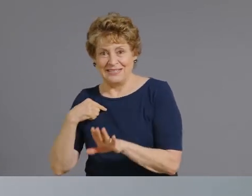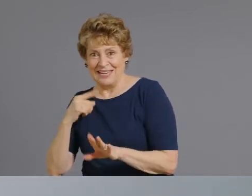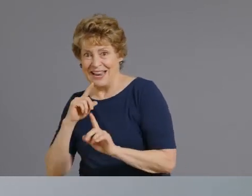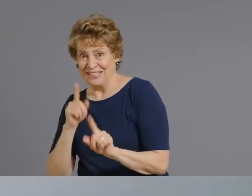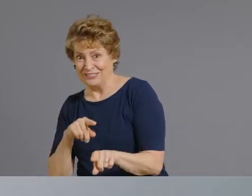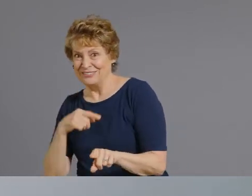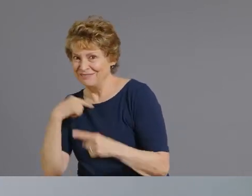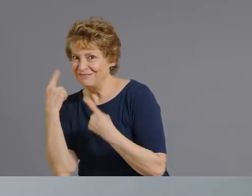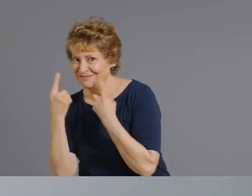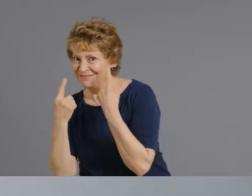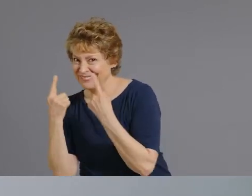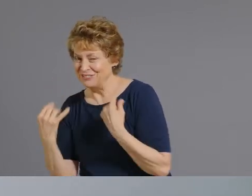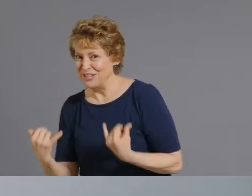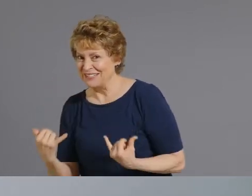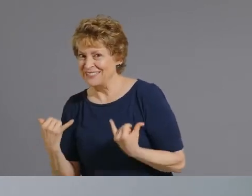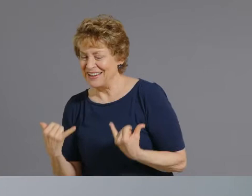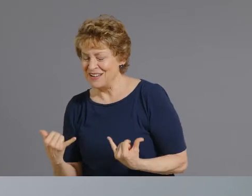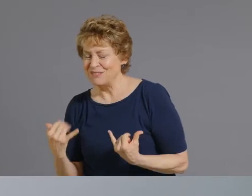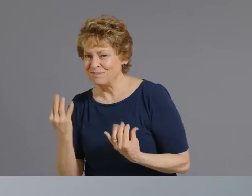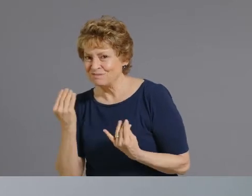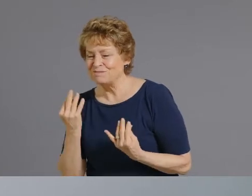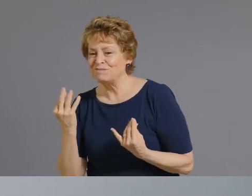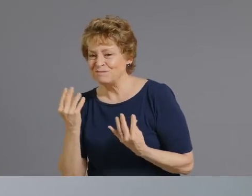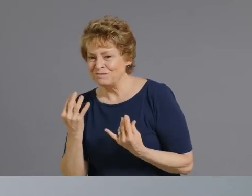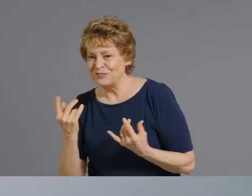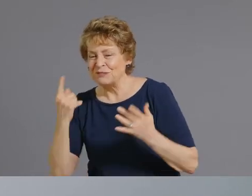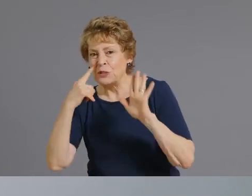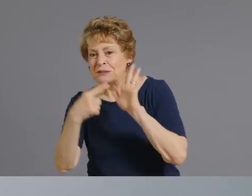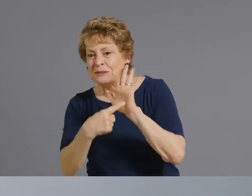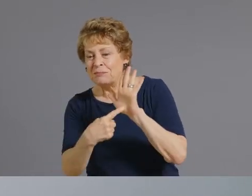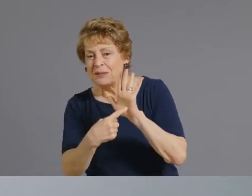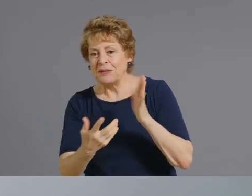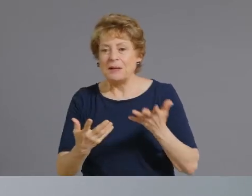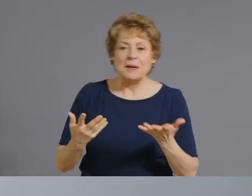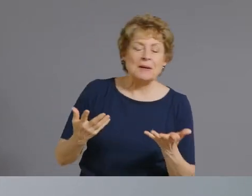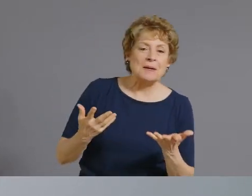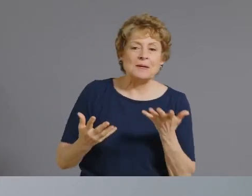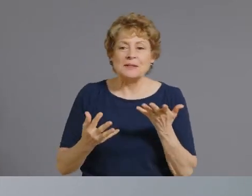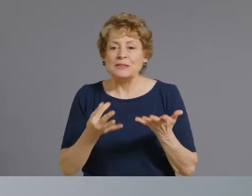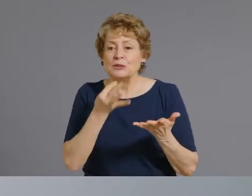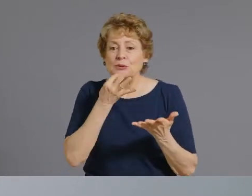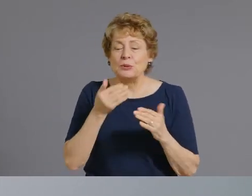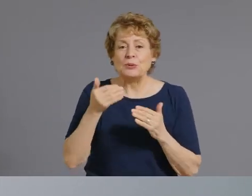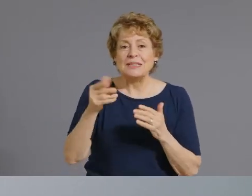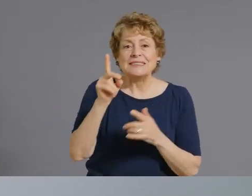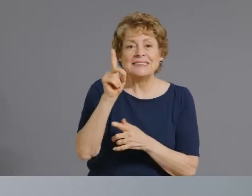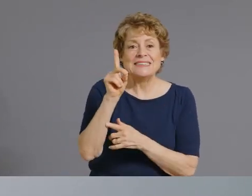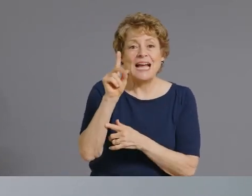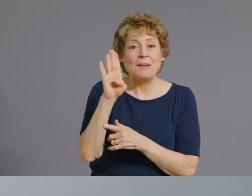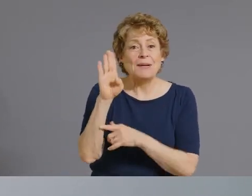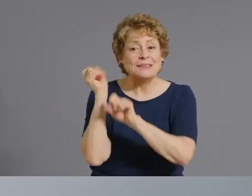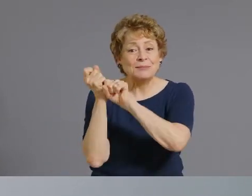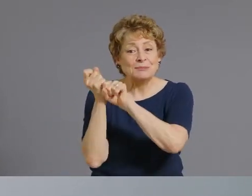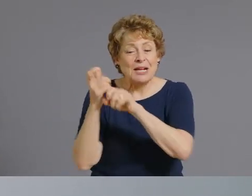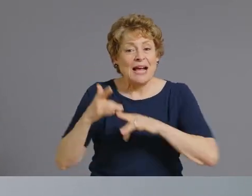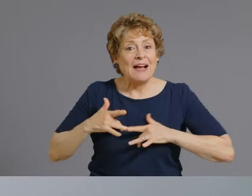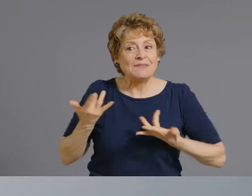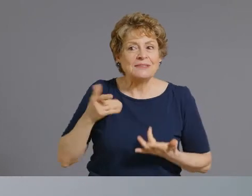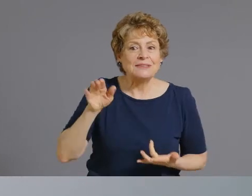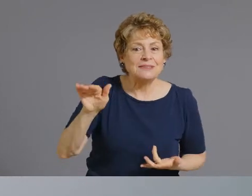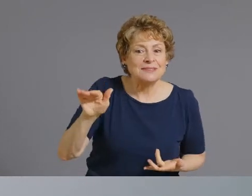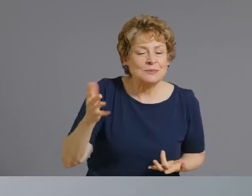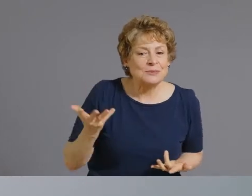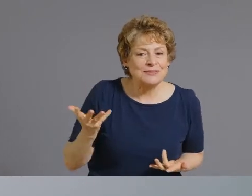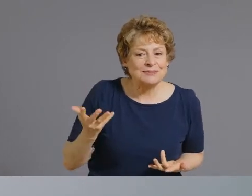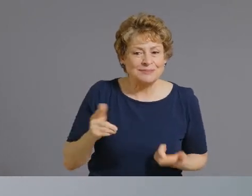that we're testing with our diamondbacks event up here at chase field i know that pima county has implemented some incentives and